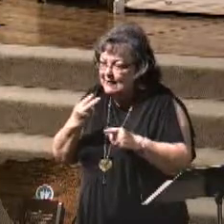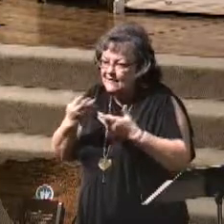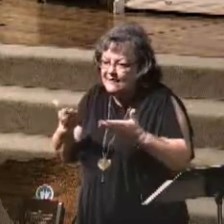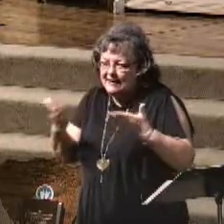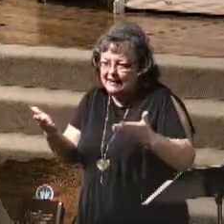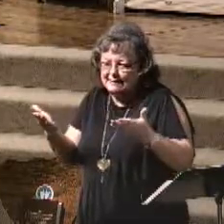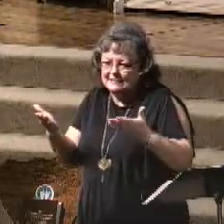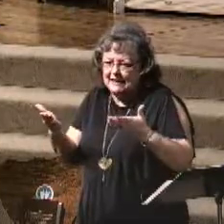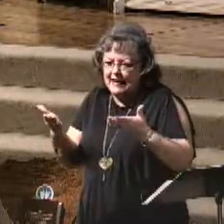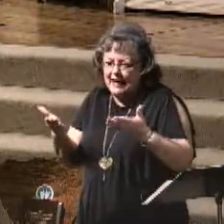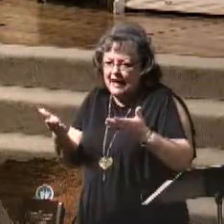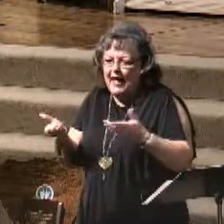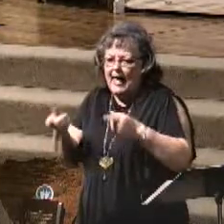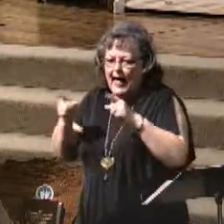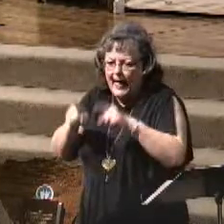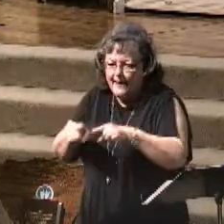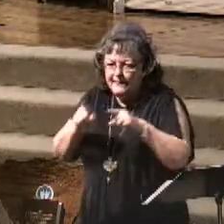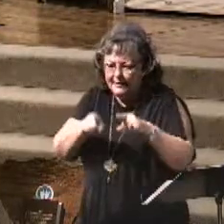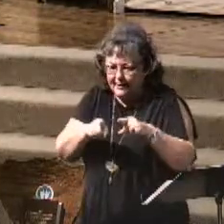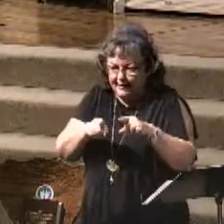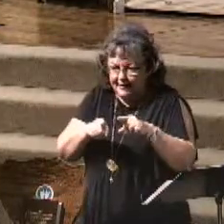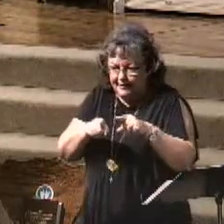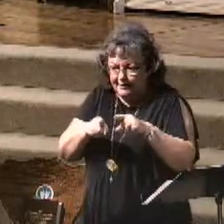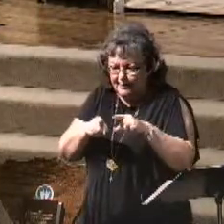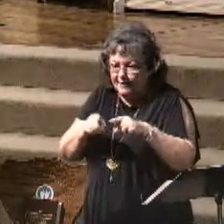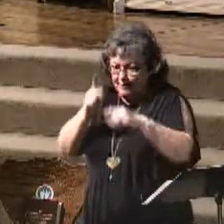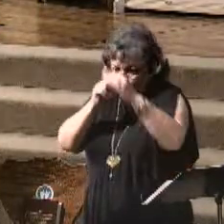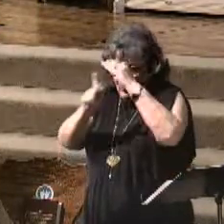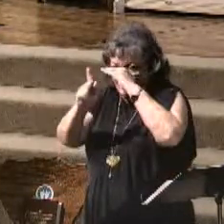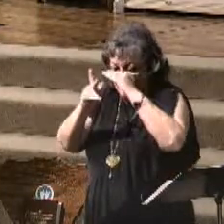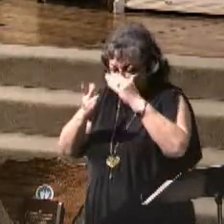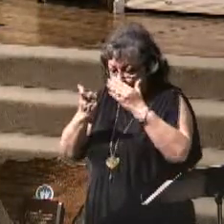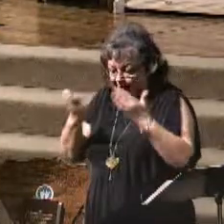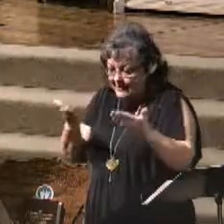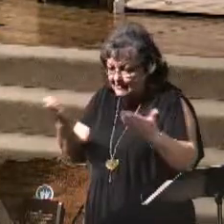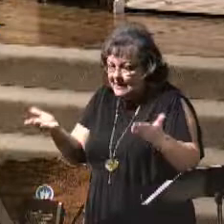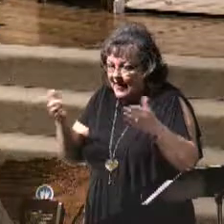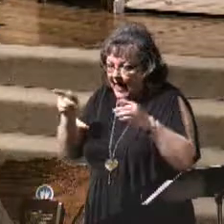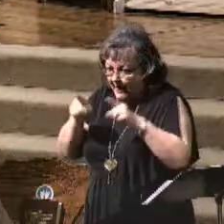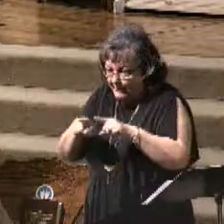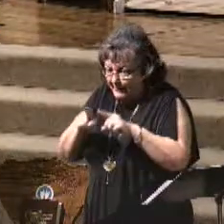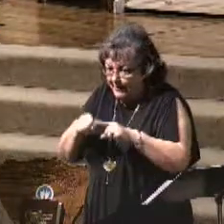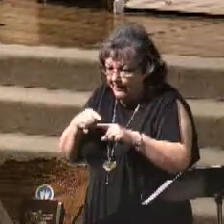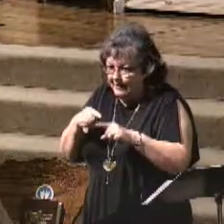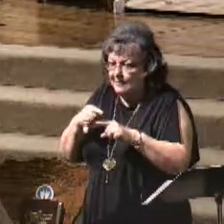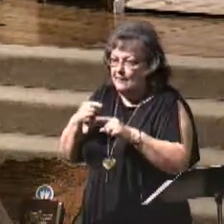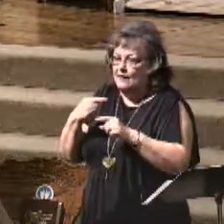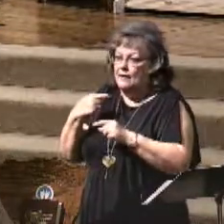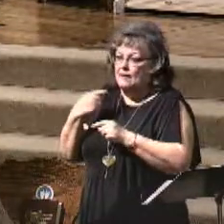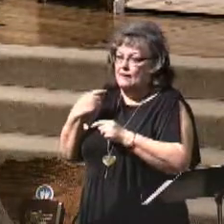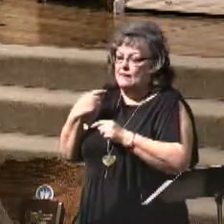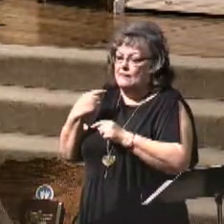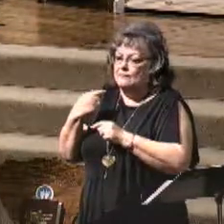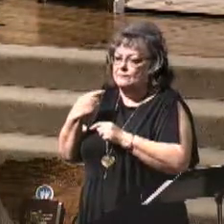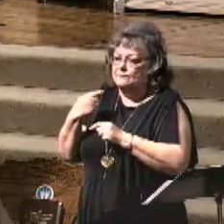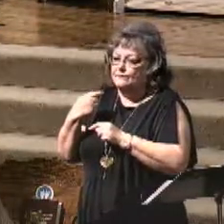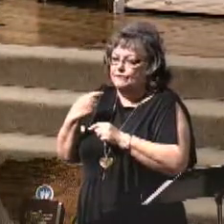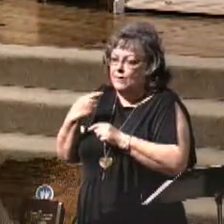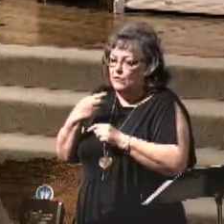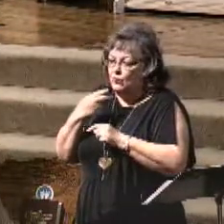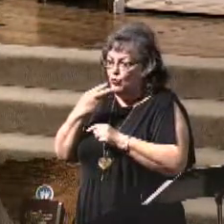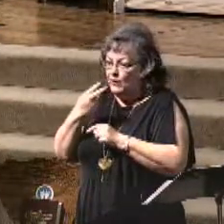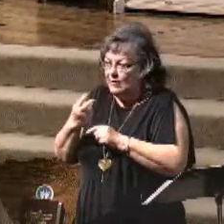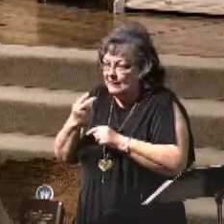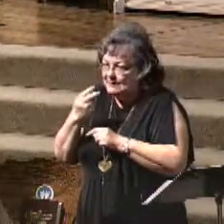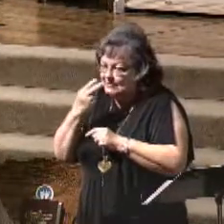setting up in these historic times in which we live, as we see the stage being set,